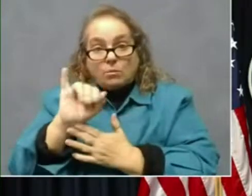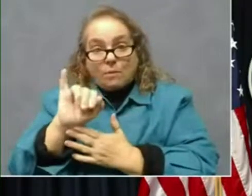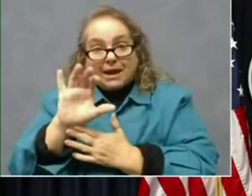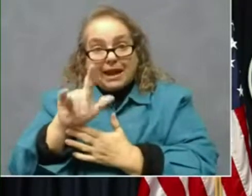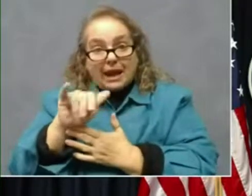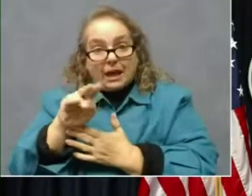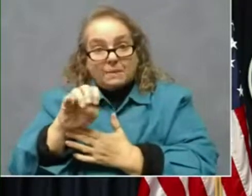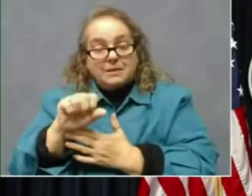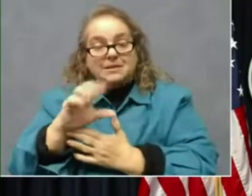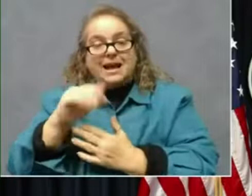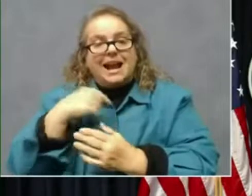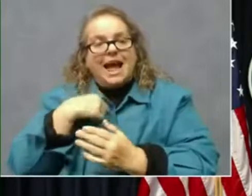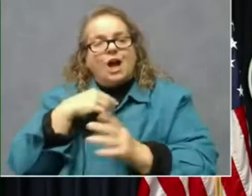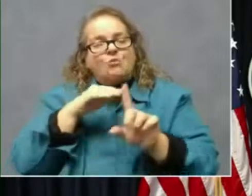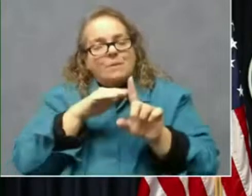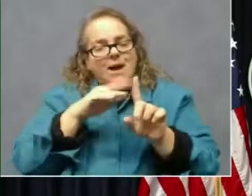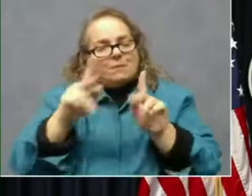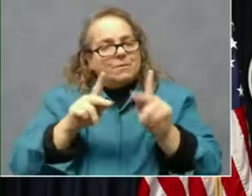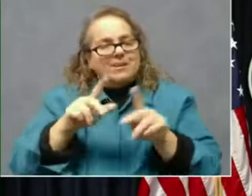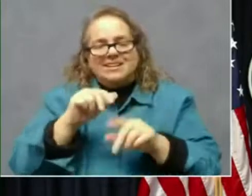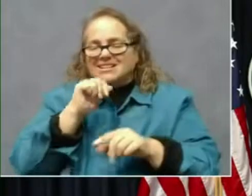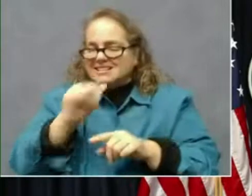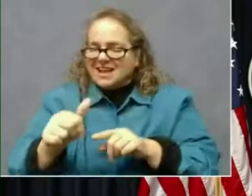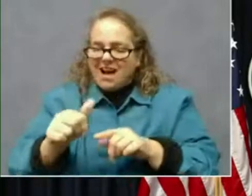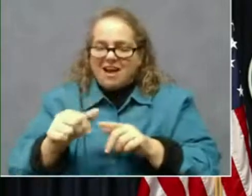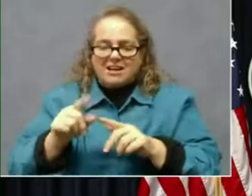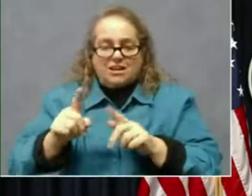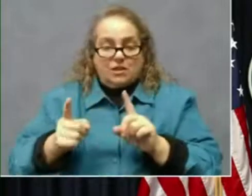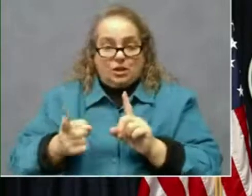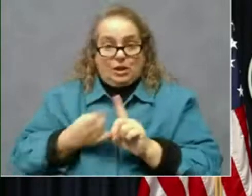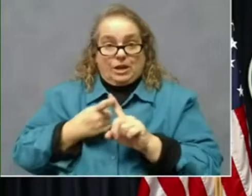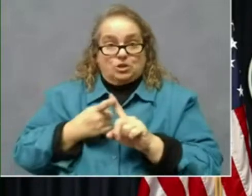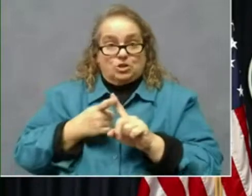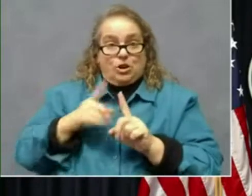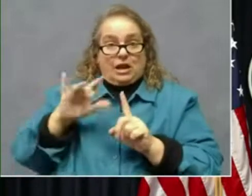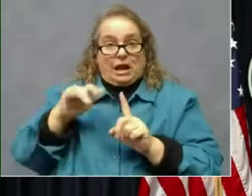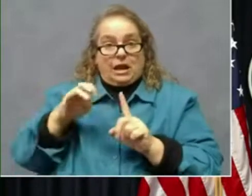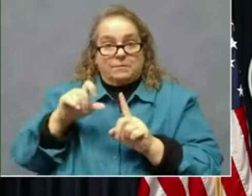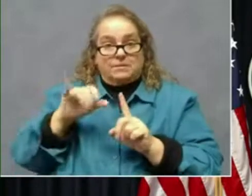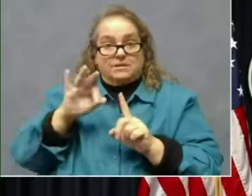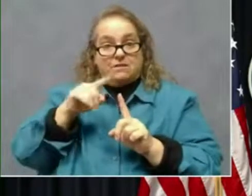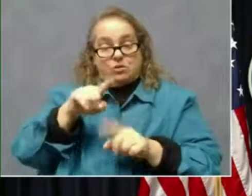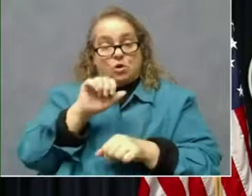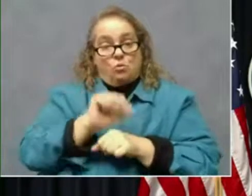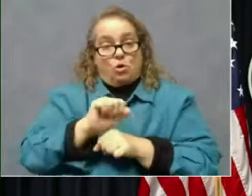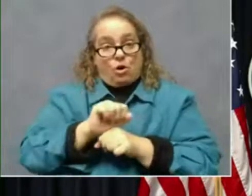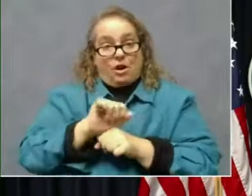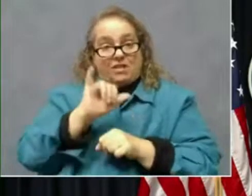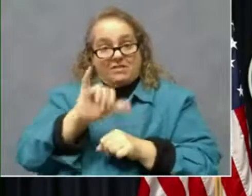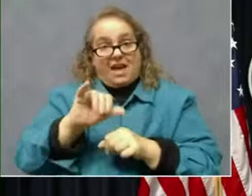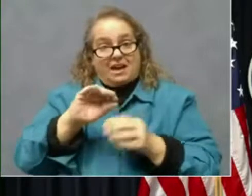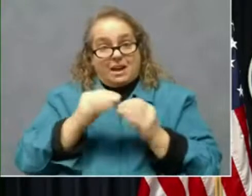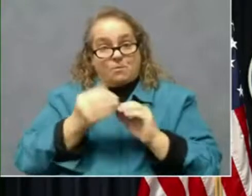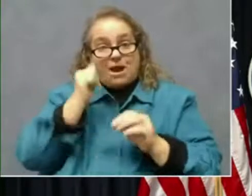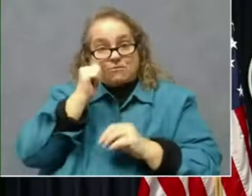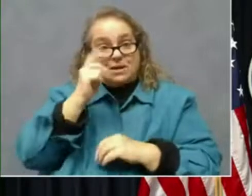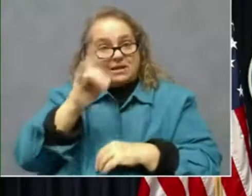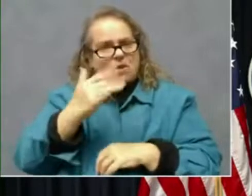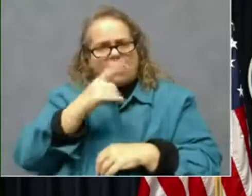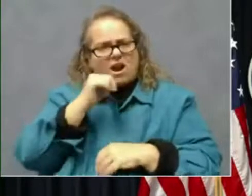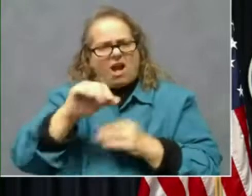people it's not just those initial claims you see and you say, well, if you're working a certain number every day, how do they not go down